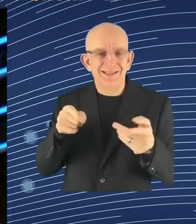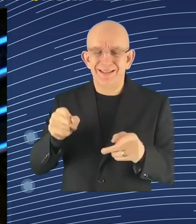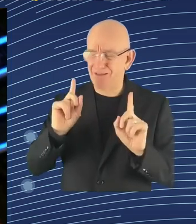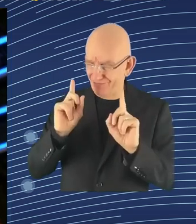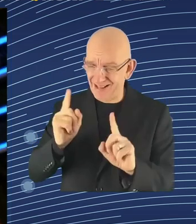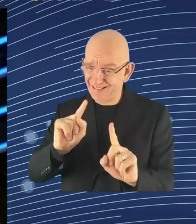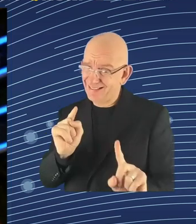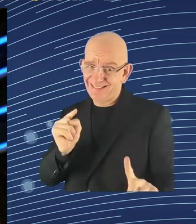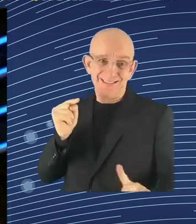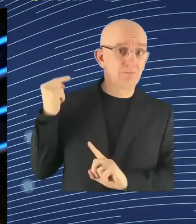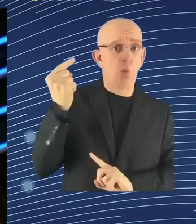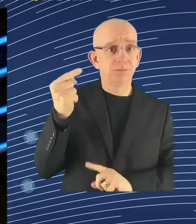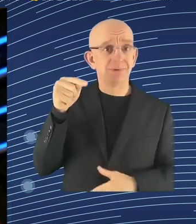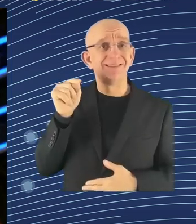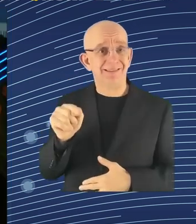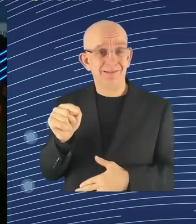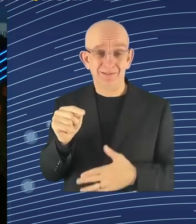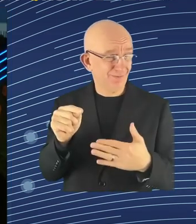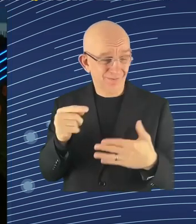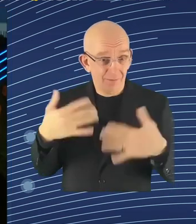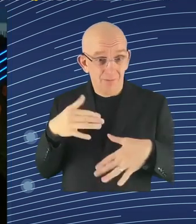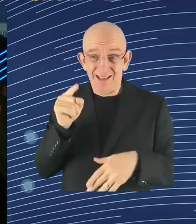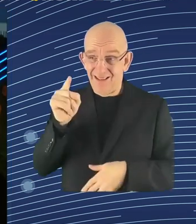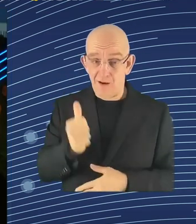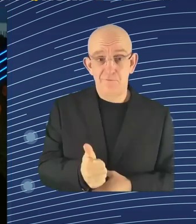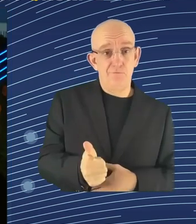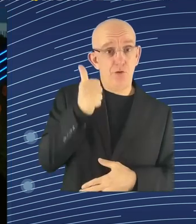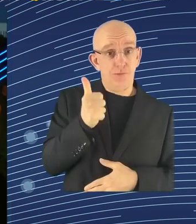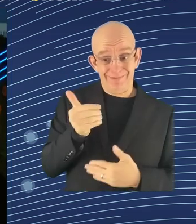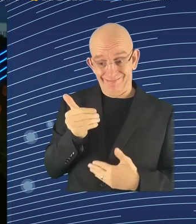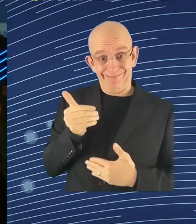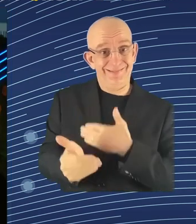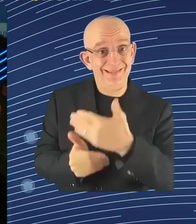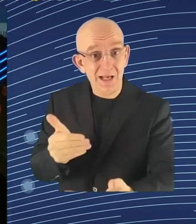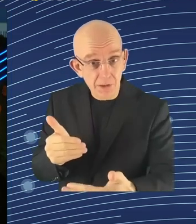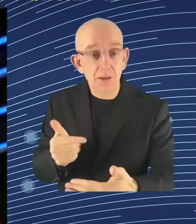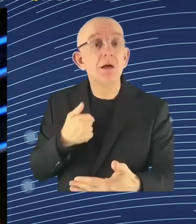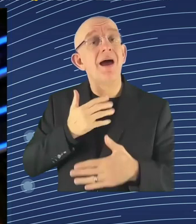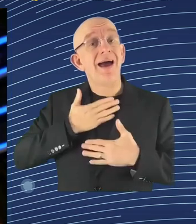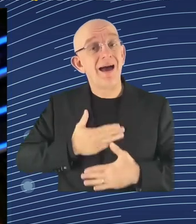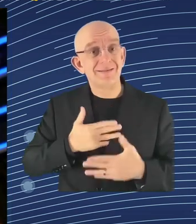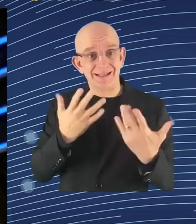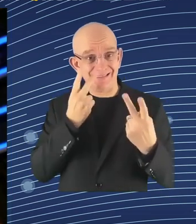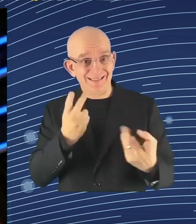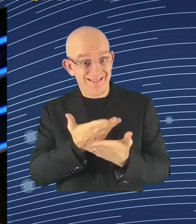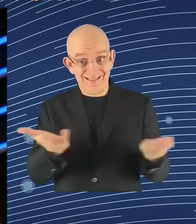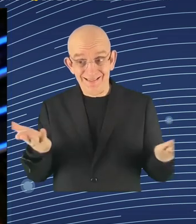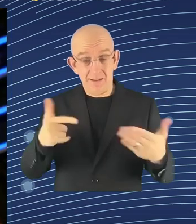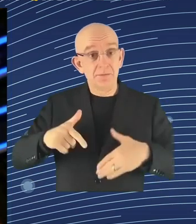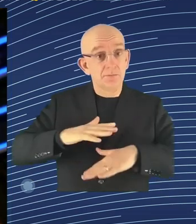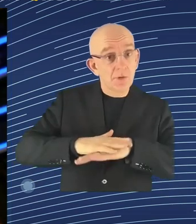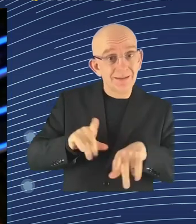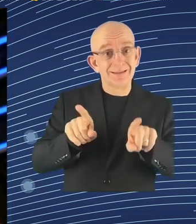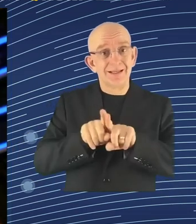act as really first steps in regulating artificial intelligence, and I think then to make the